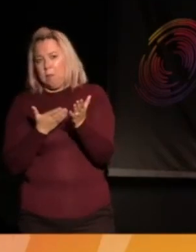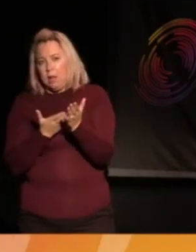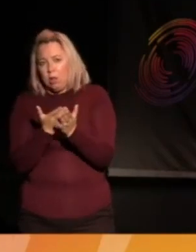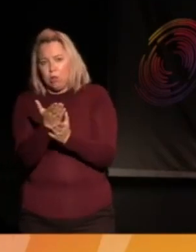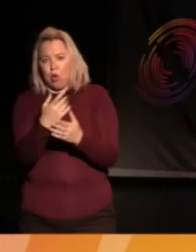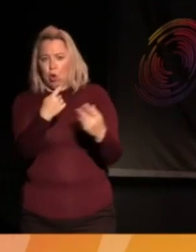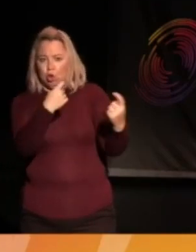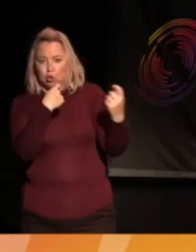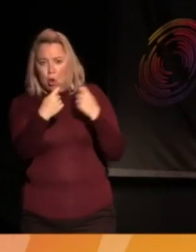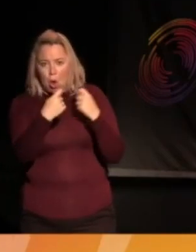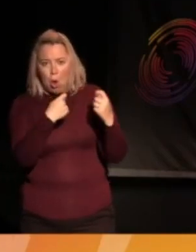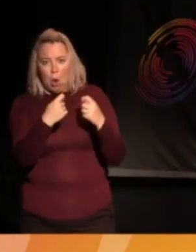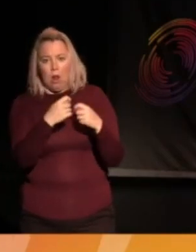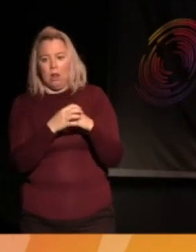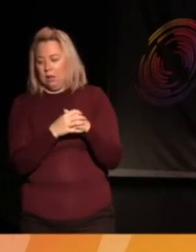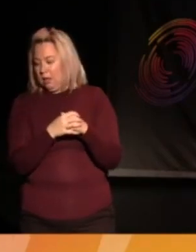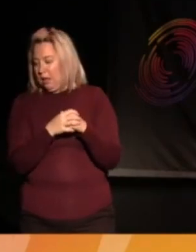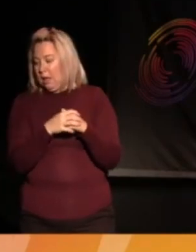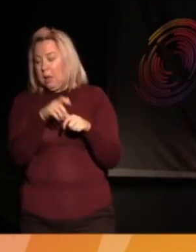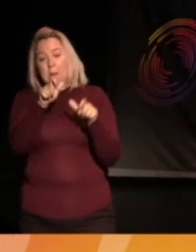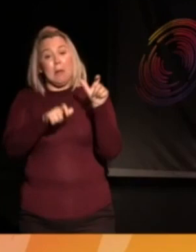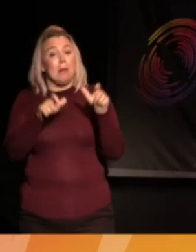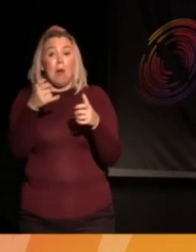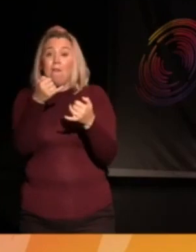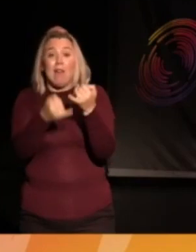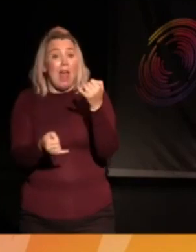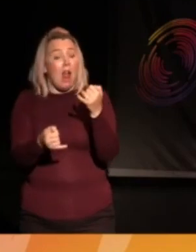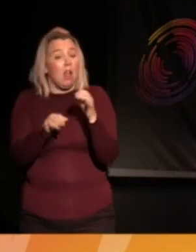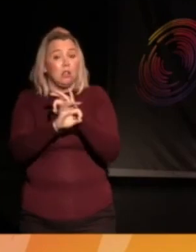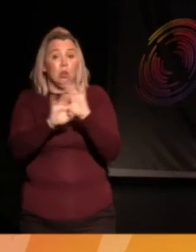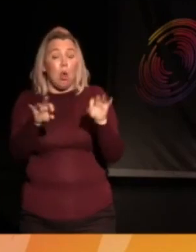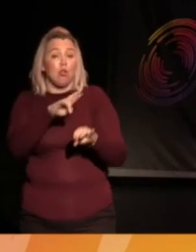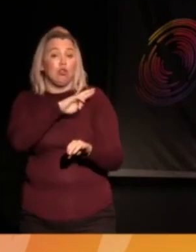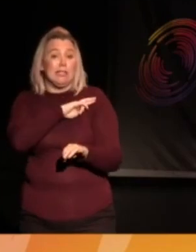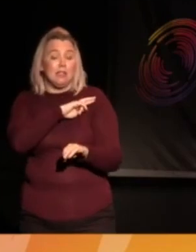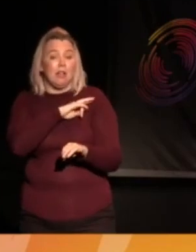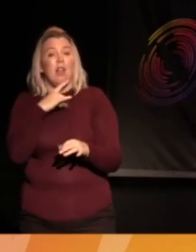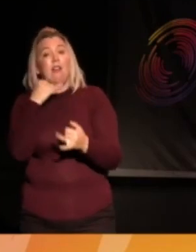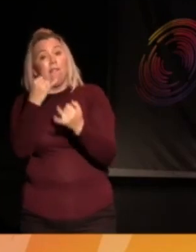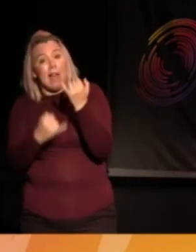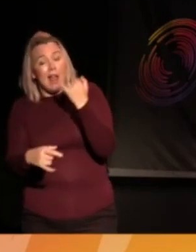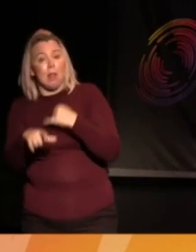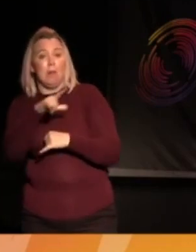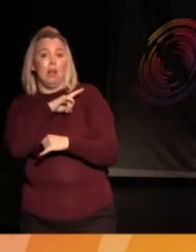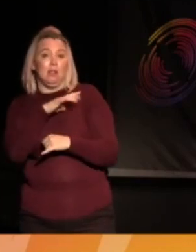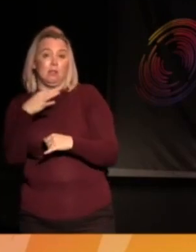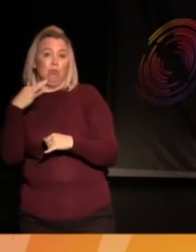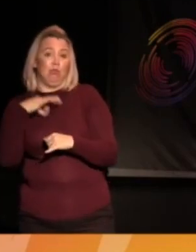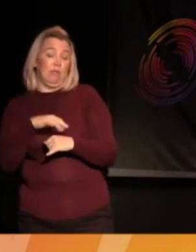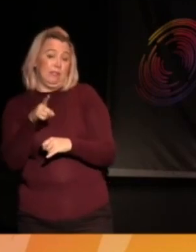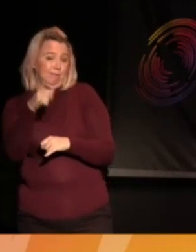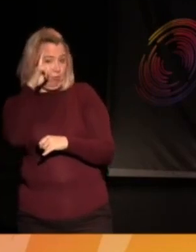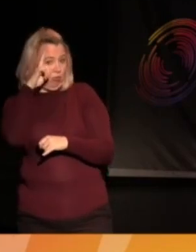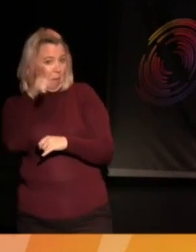controlled in these ways. People don't fail for no reason. People fail because it's profitable. We've got to remember that.